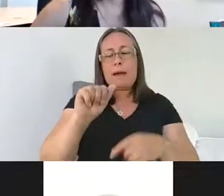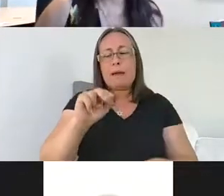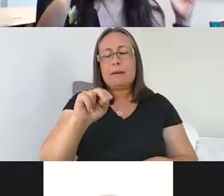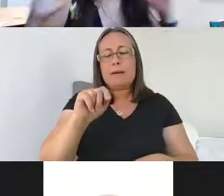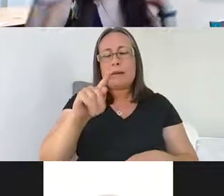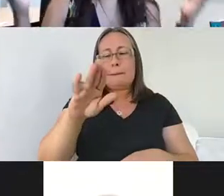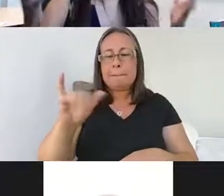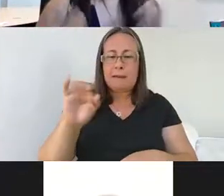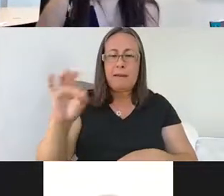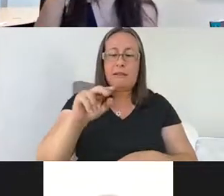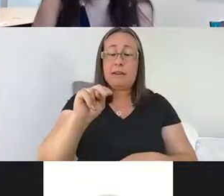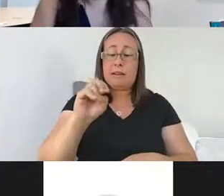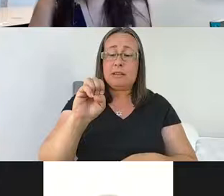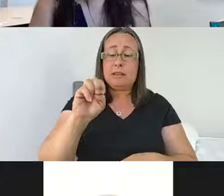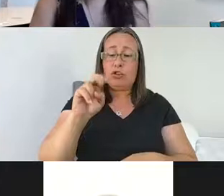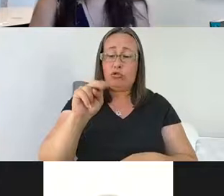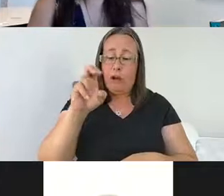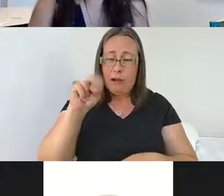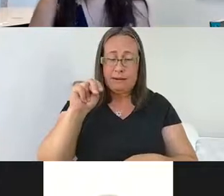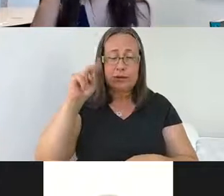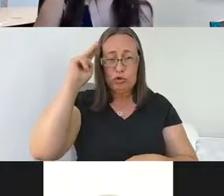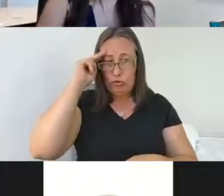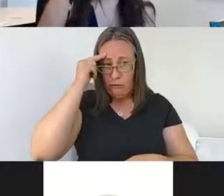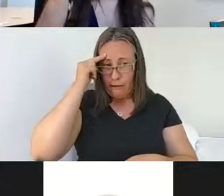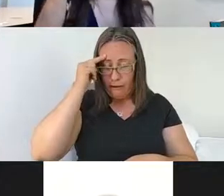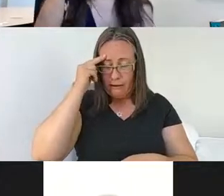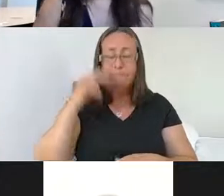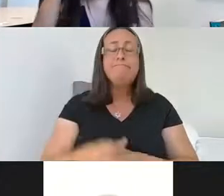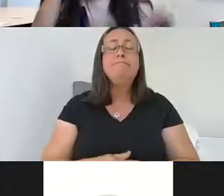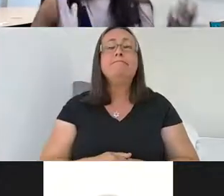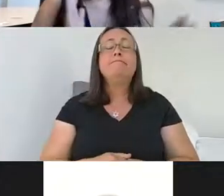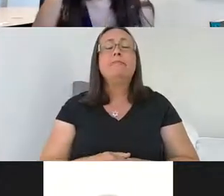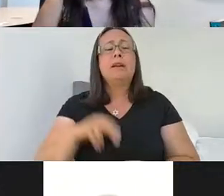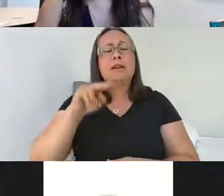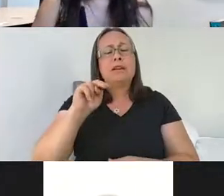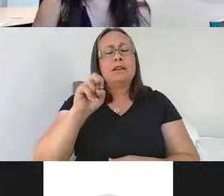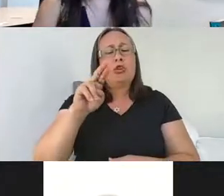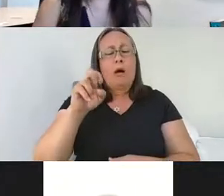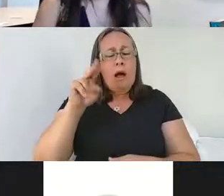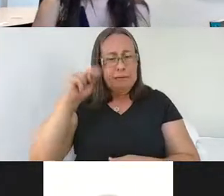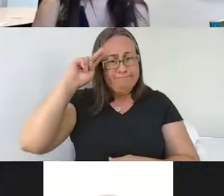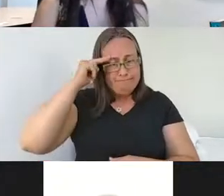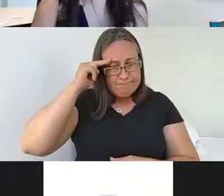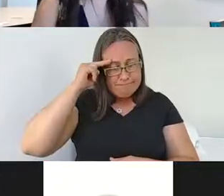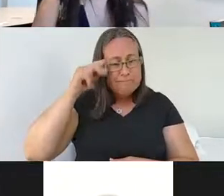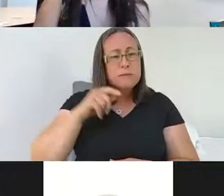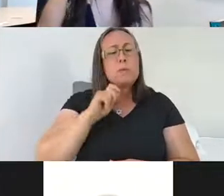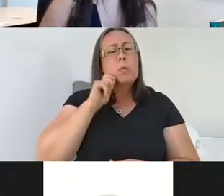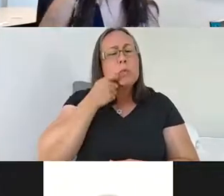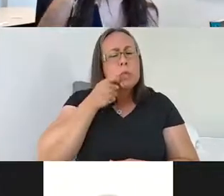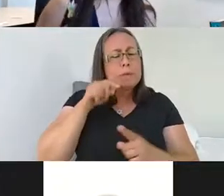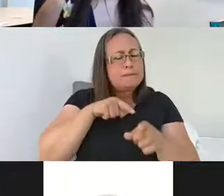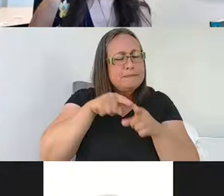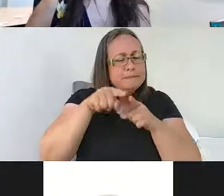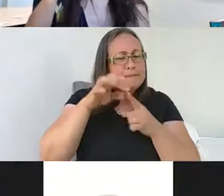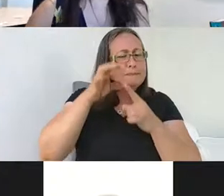just to sort of get our bearings here in neuroscience. So neurons are really kind of cool, specialized cells in the brain.